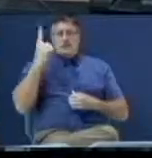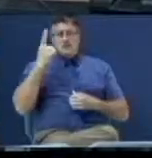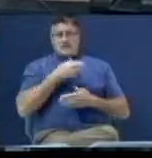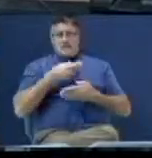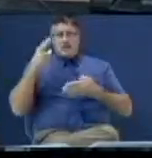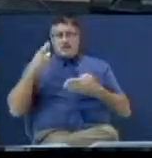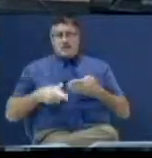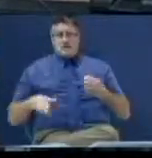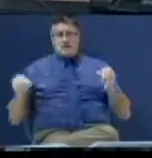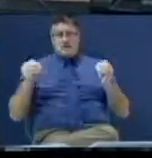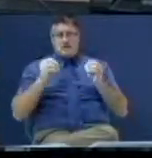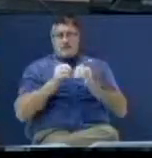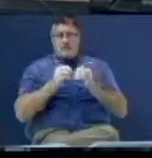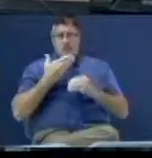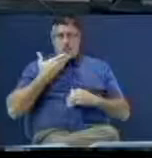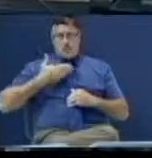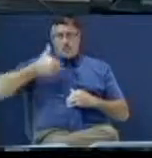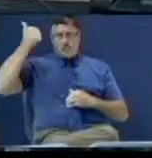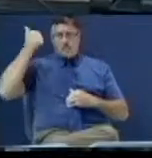what God done.